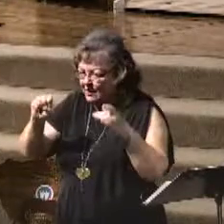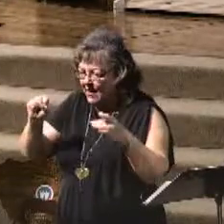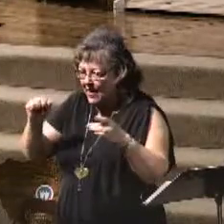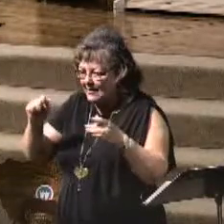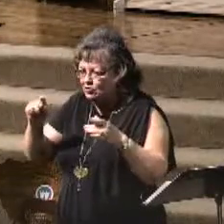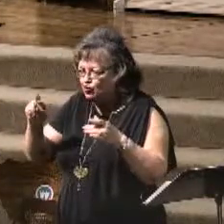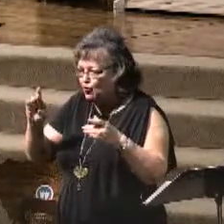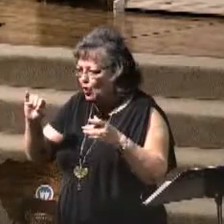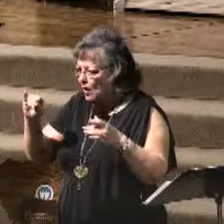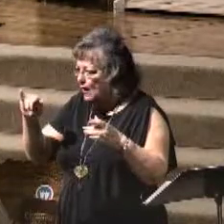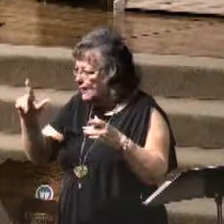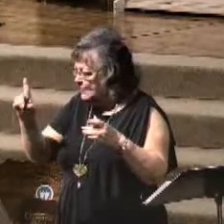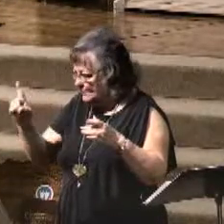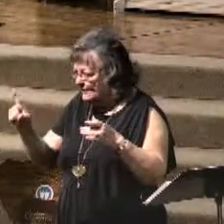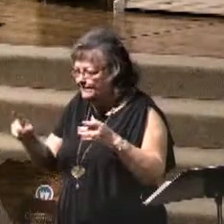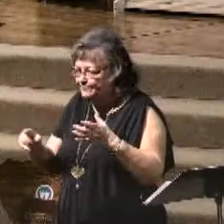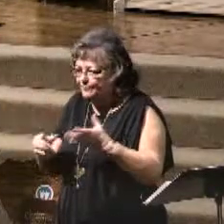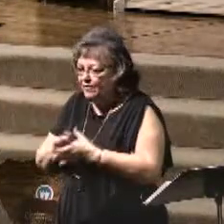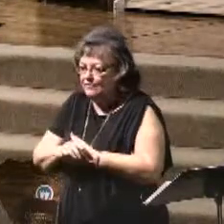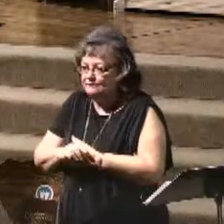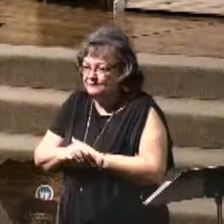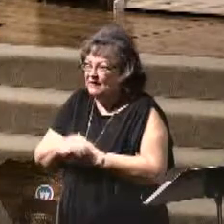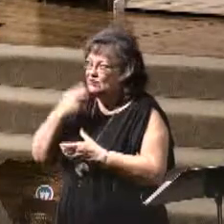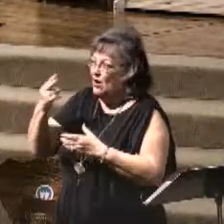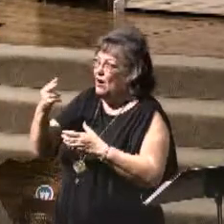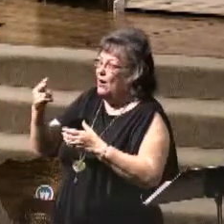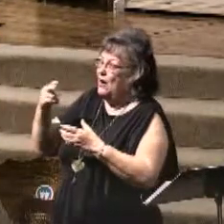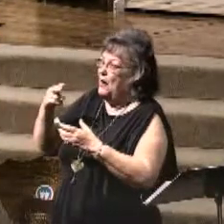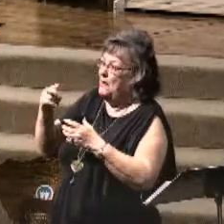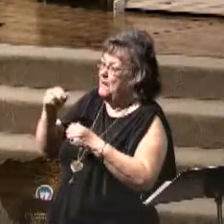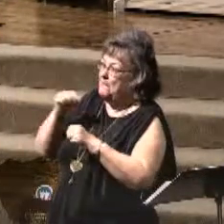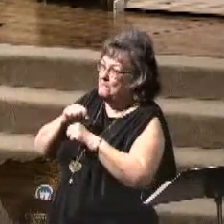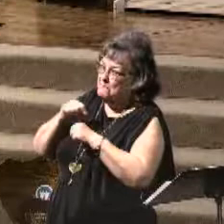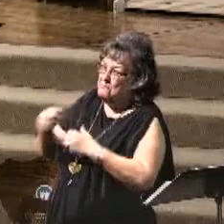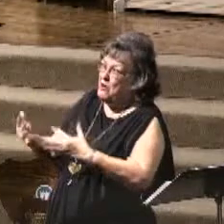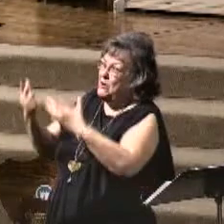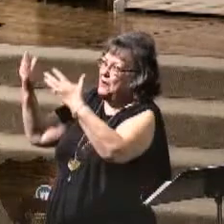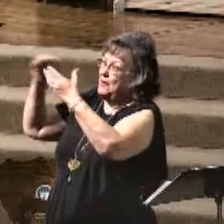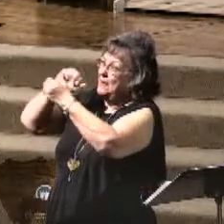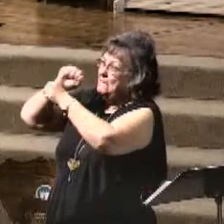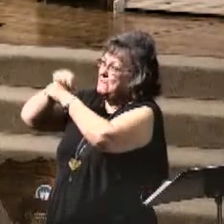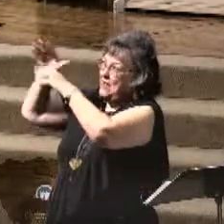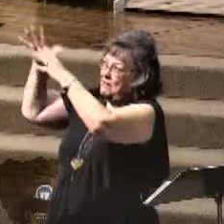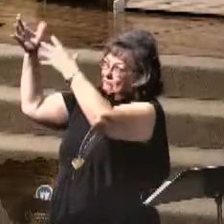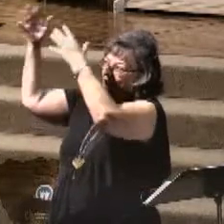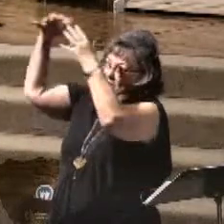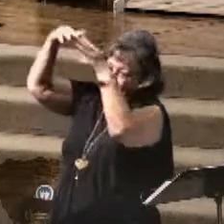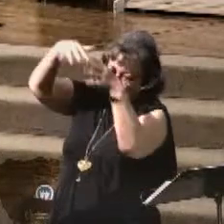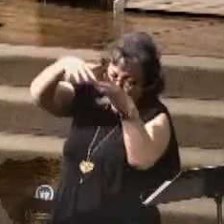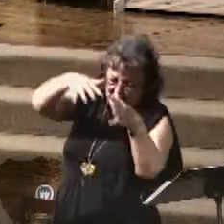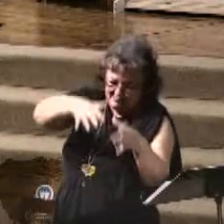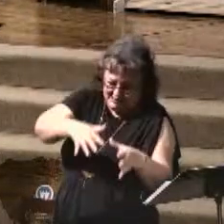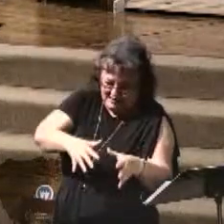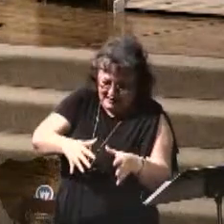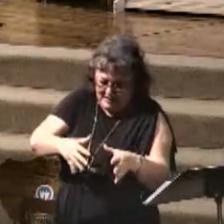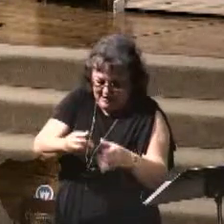Revelator, what he saw was a burning mountain falling from the sky and landing in the ocean.